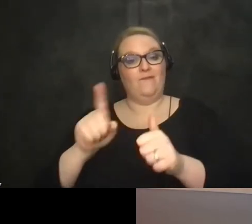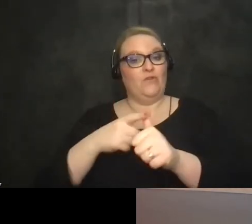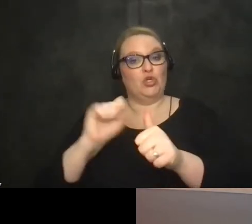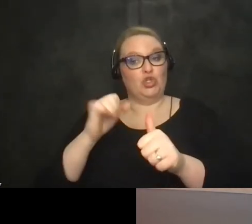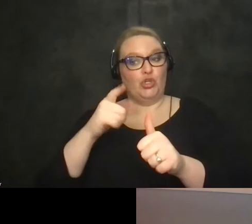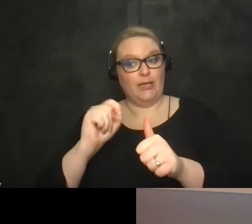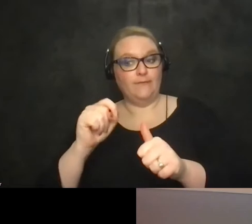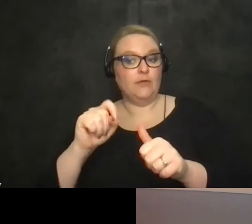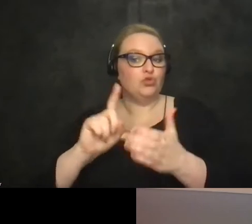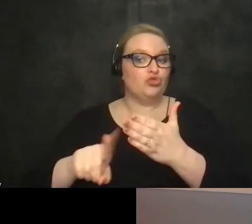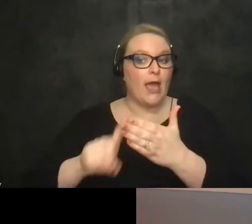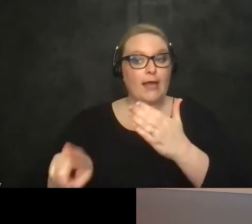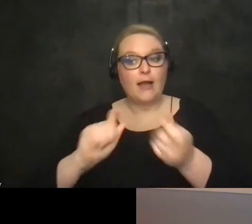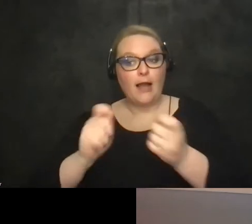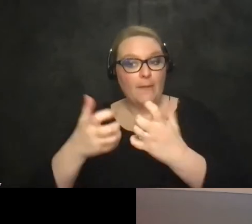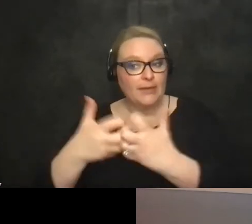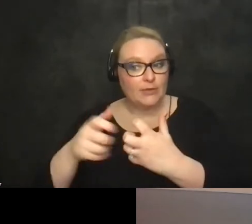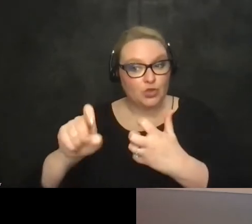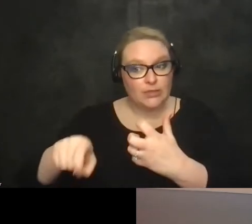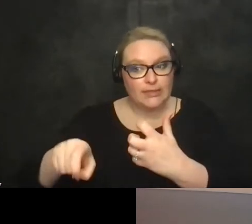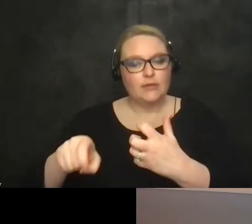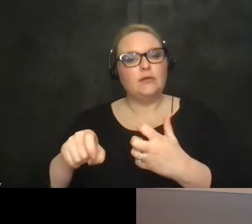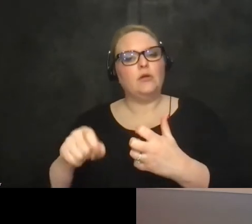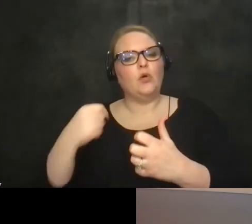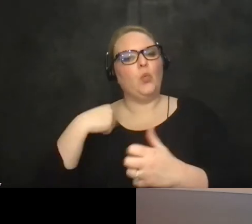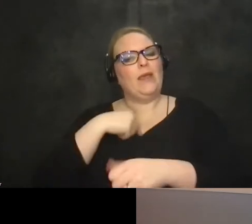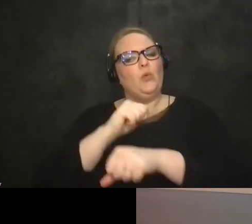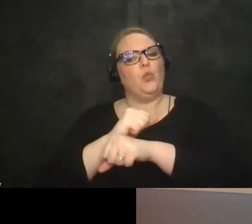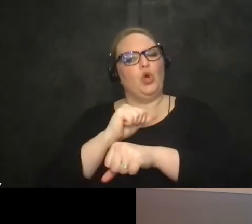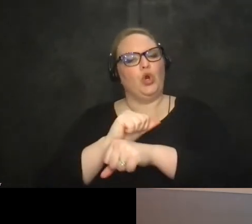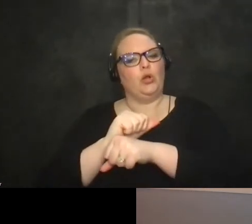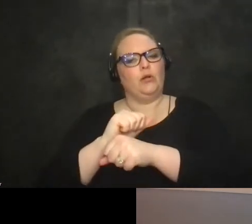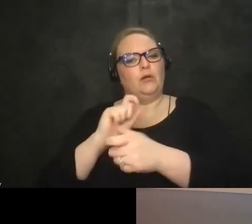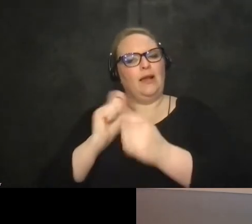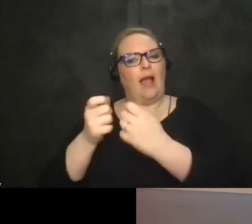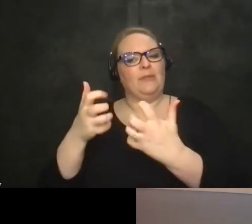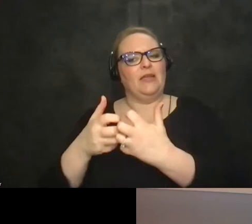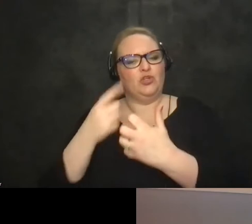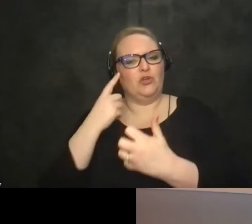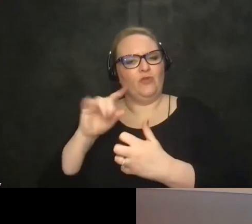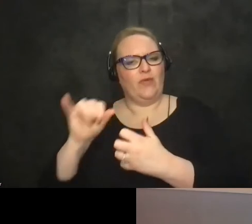made a kind of unique uh aspect of it is we work as the accommodation as well for the individual